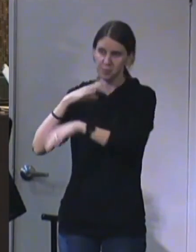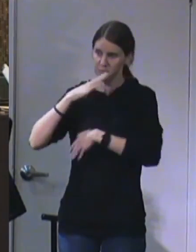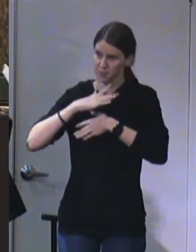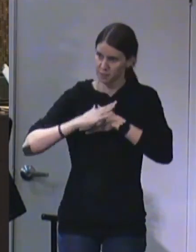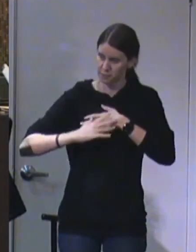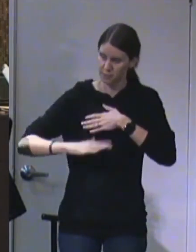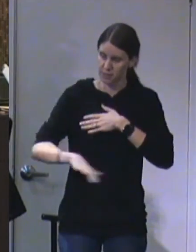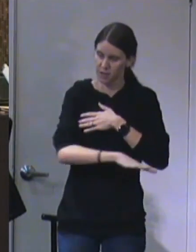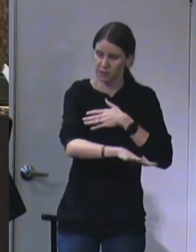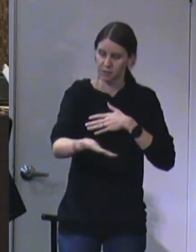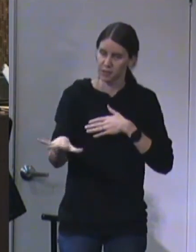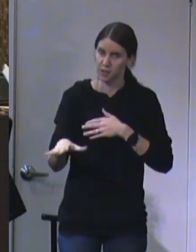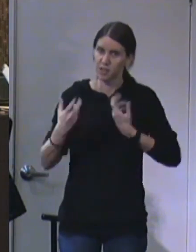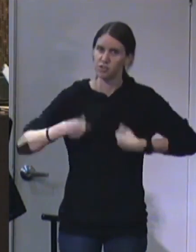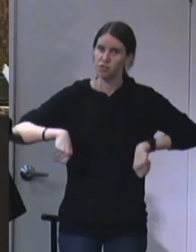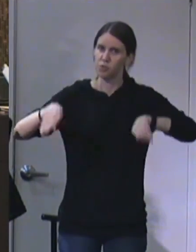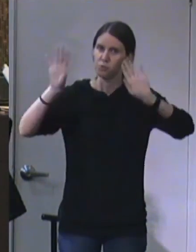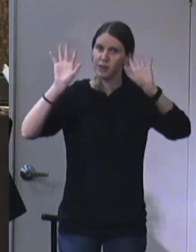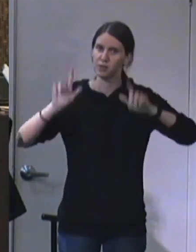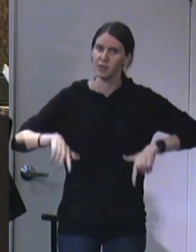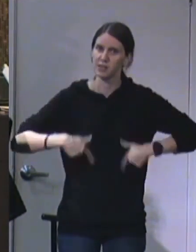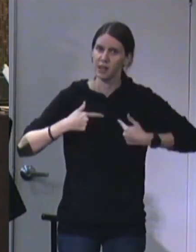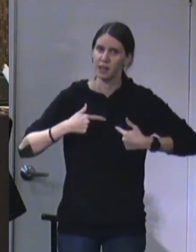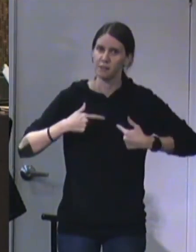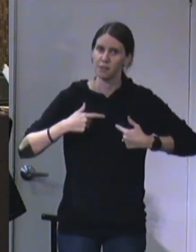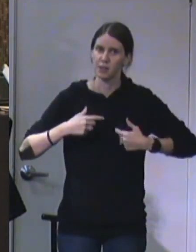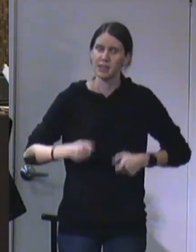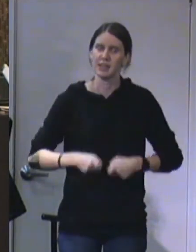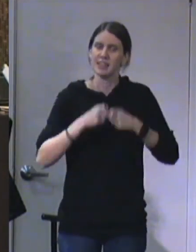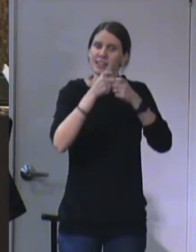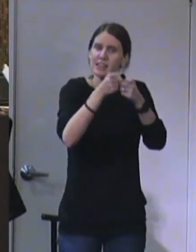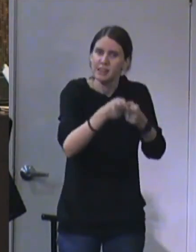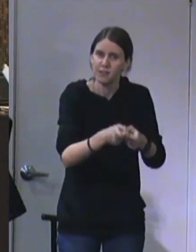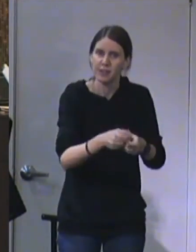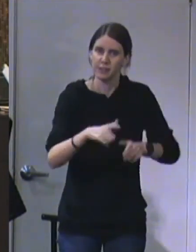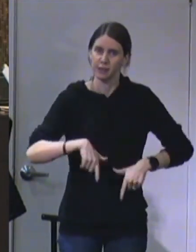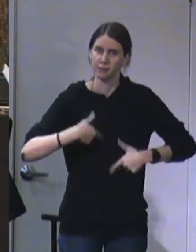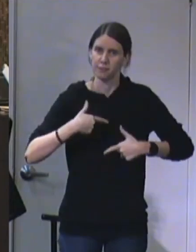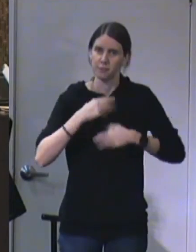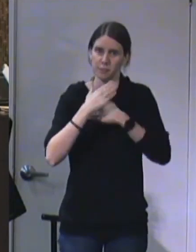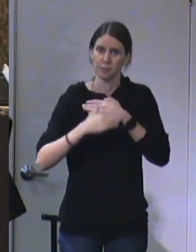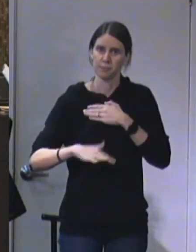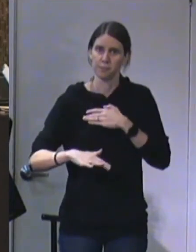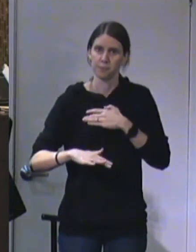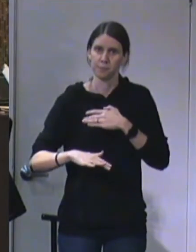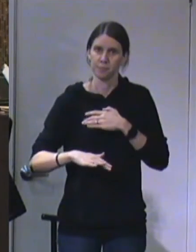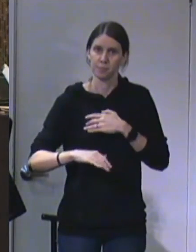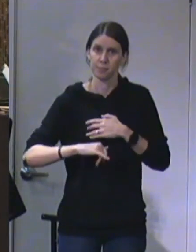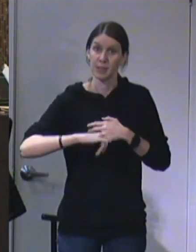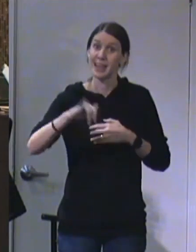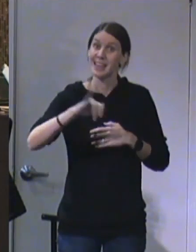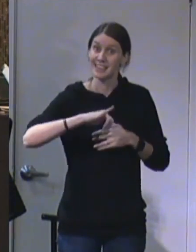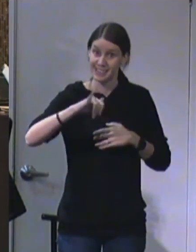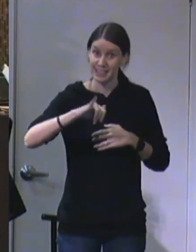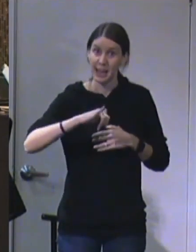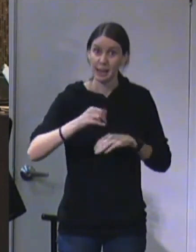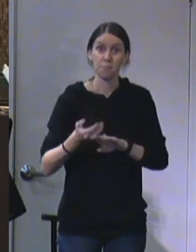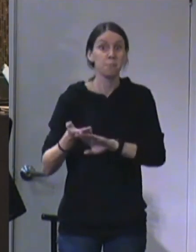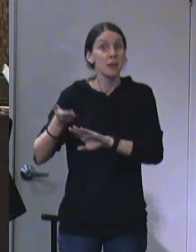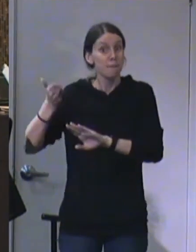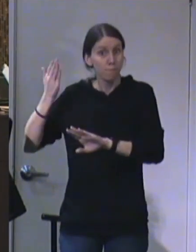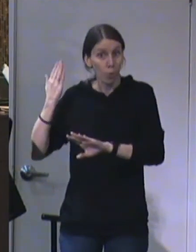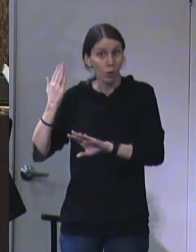Shedding His blood, giving His life, pouring out His life blood, just like they did with the